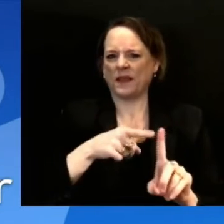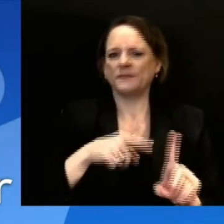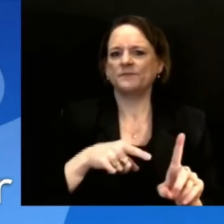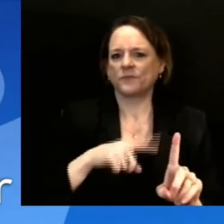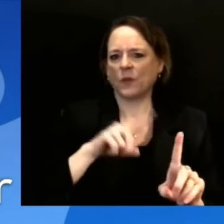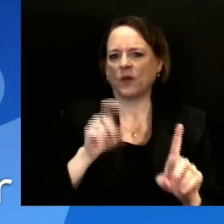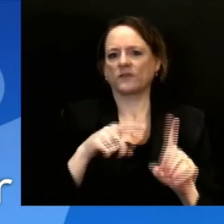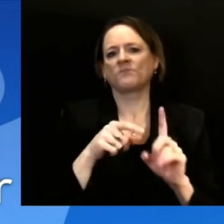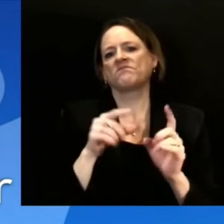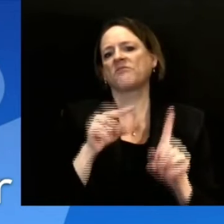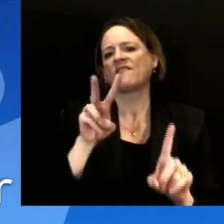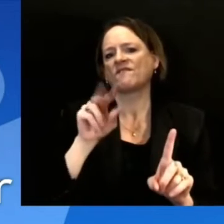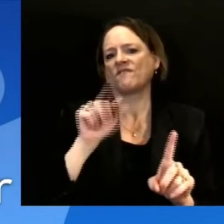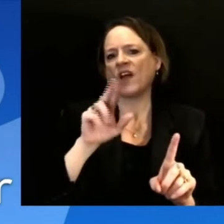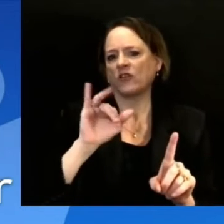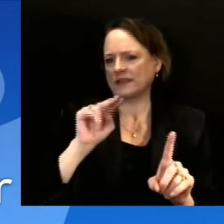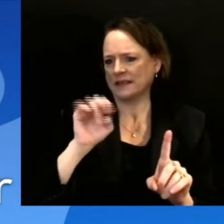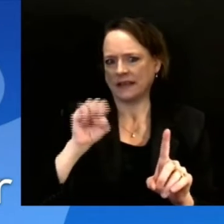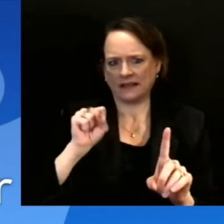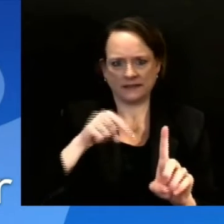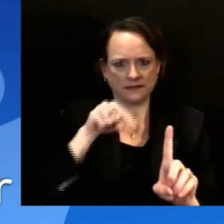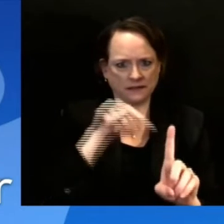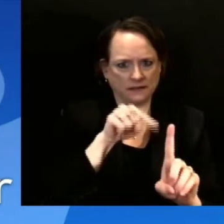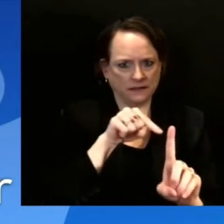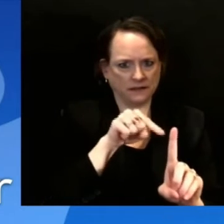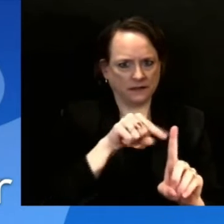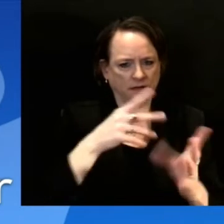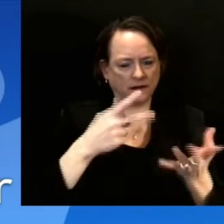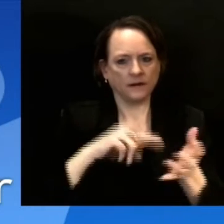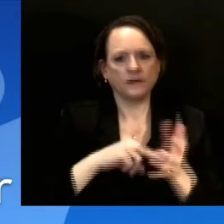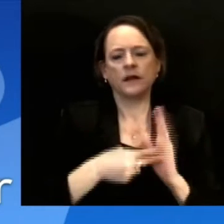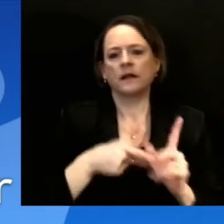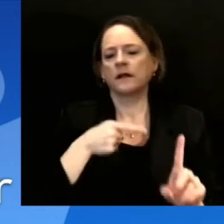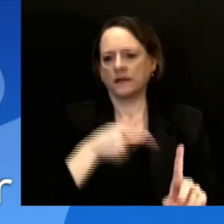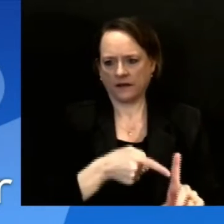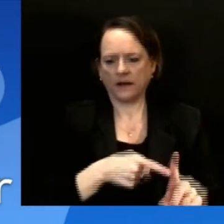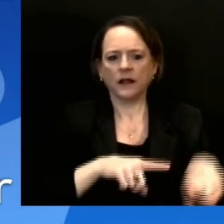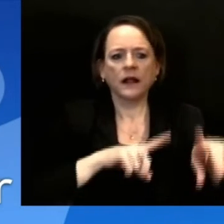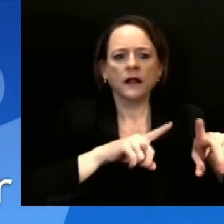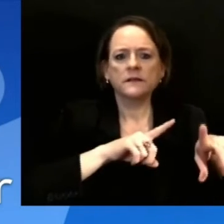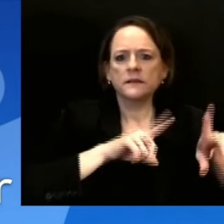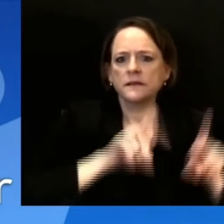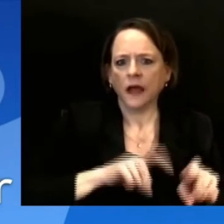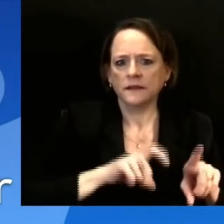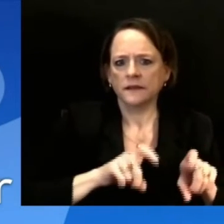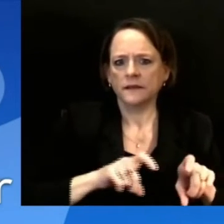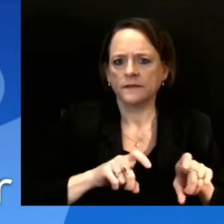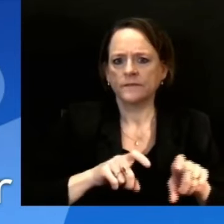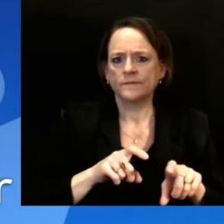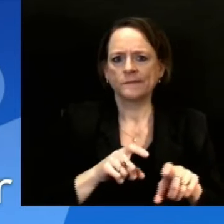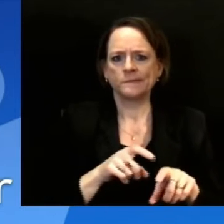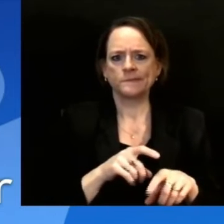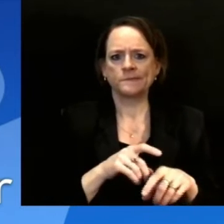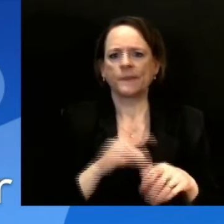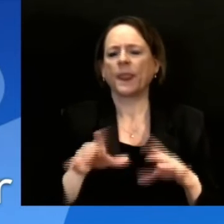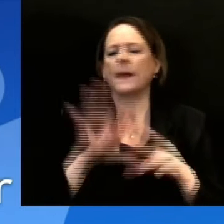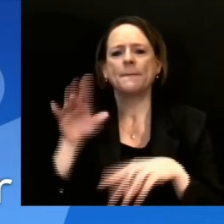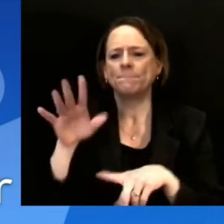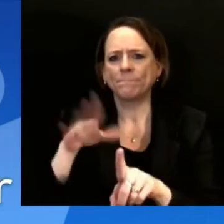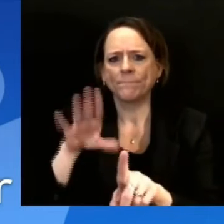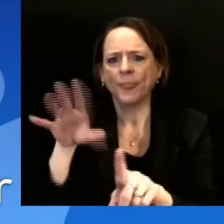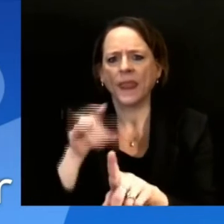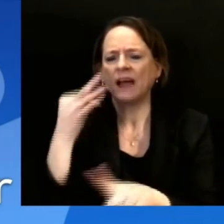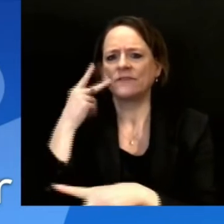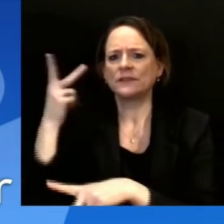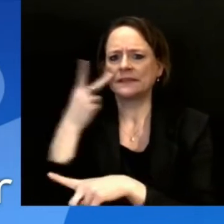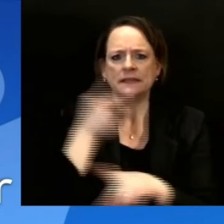any of the initial, any initial testing the presence of any of the variants from South Africa, Britain, any other locations yet in